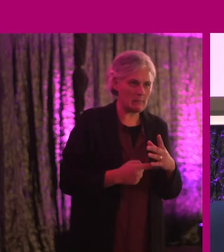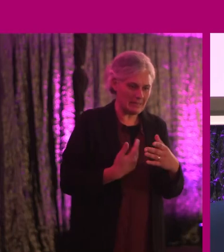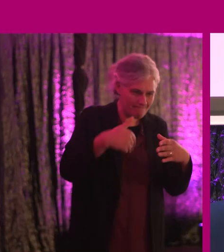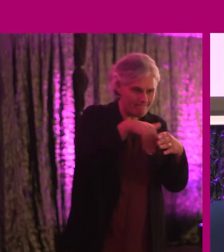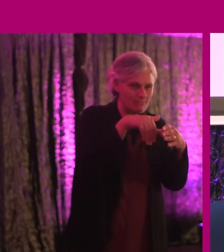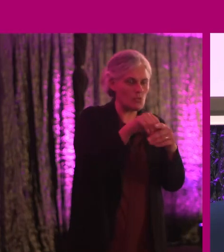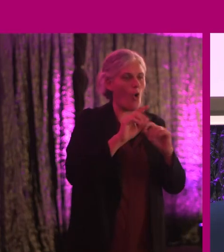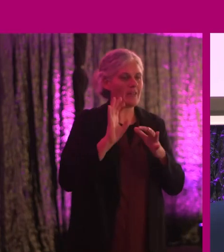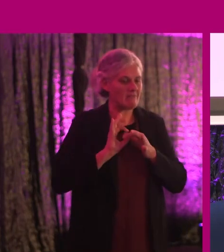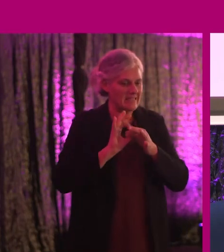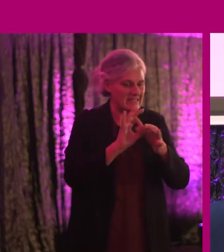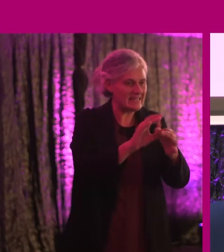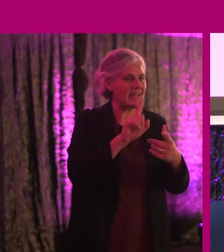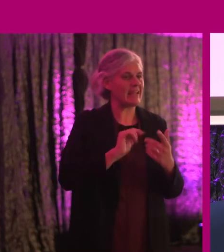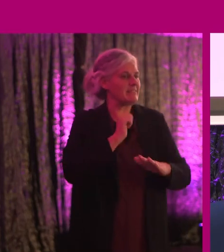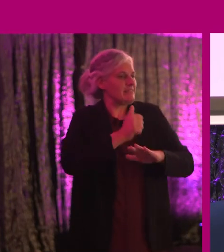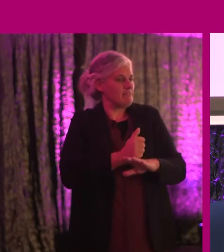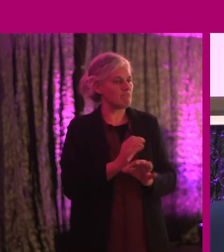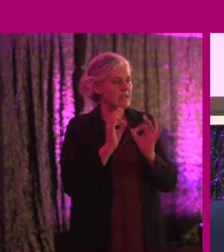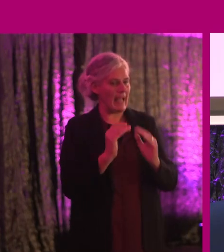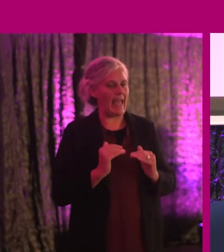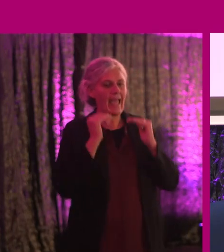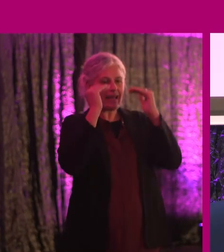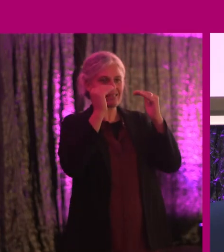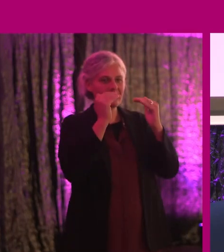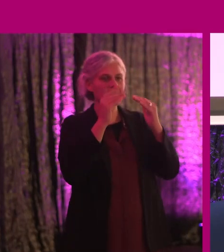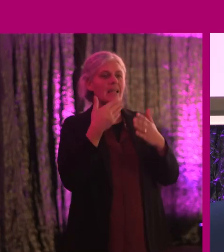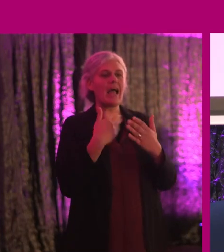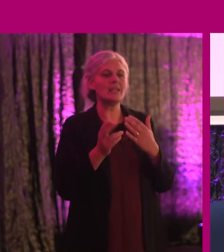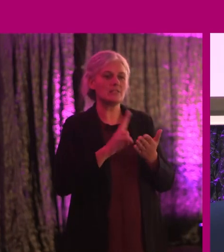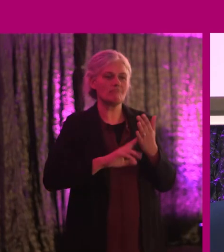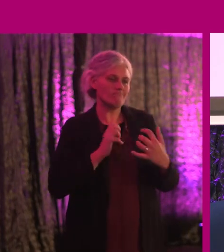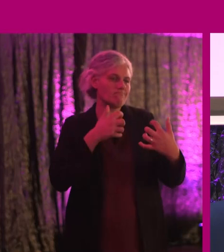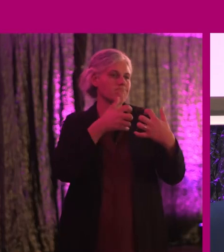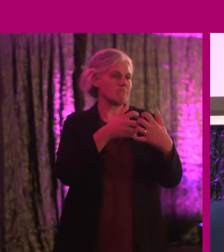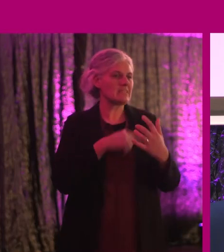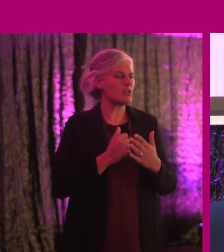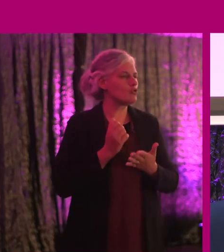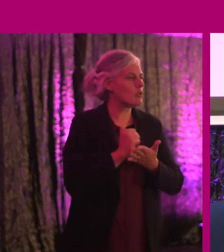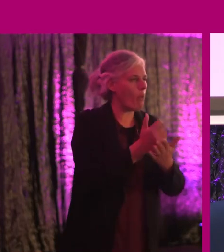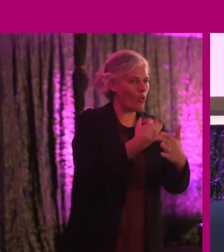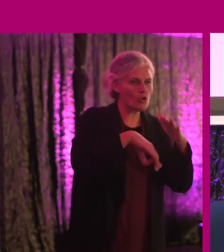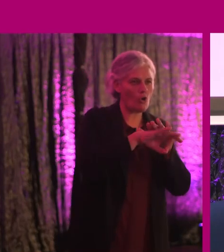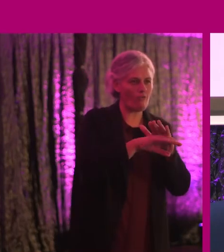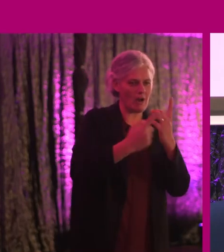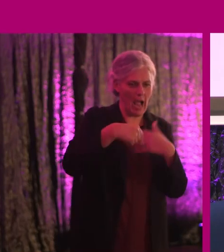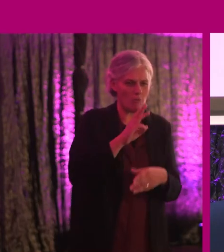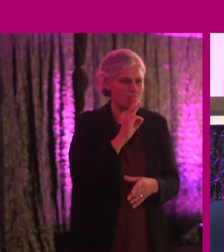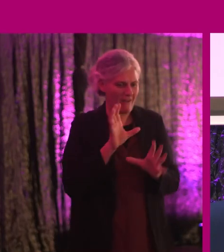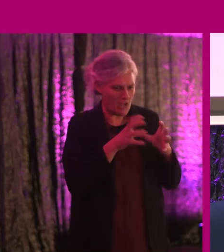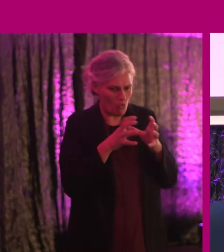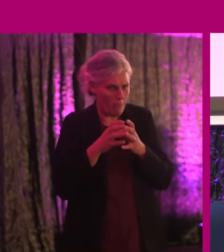supply chains and setting standards of excellence and accountability that support our governments, that support our not-for-profit sectors